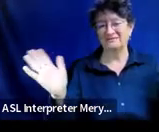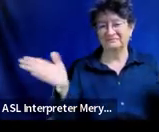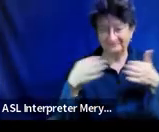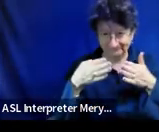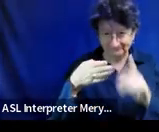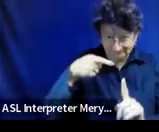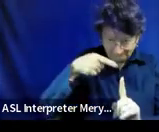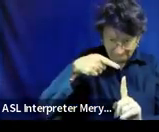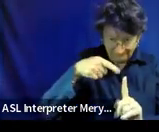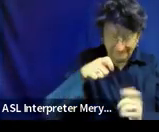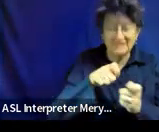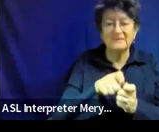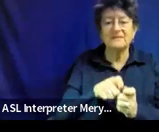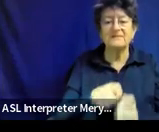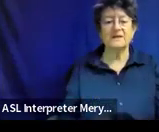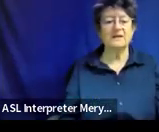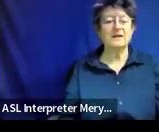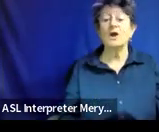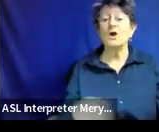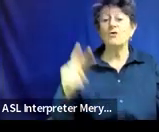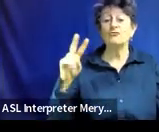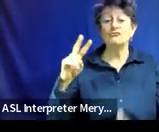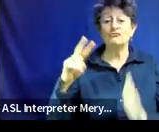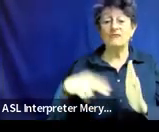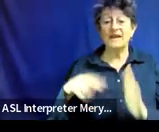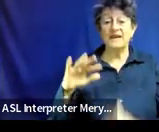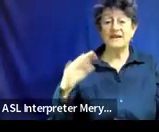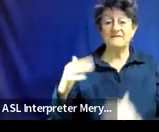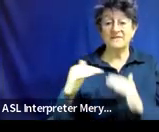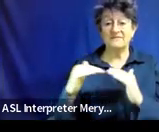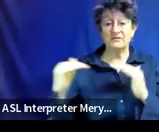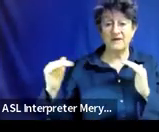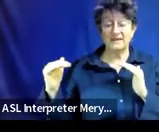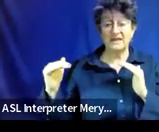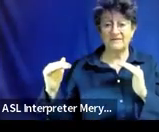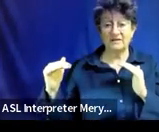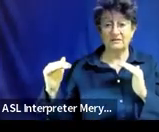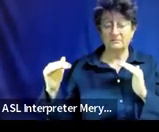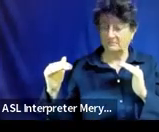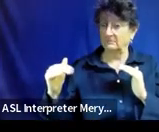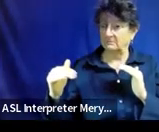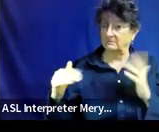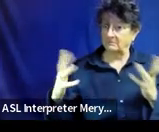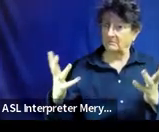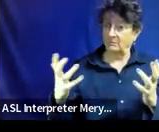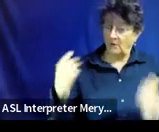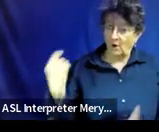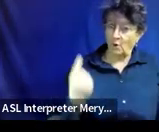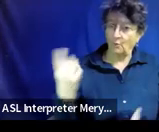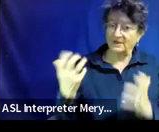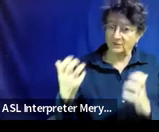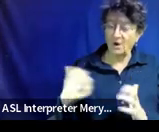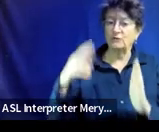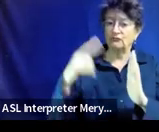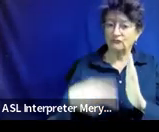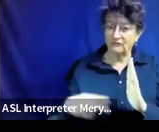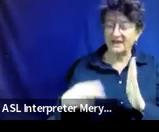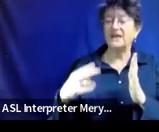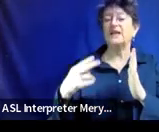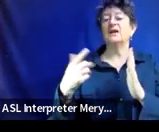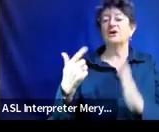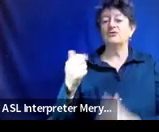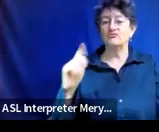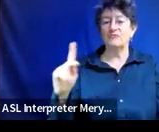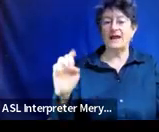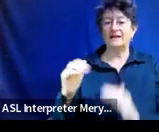So reading at the fifth grade level is that, right? Read at grade level. That's what we want. But everything is too broad. It's not